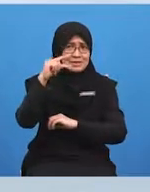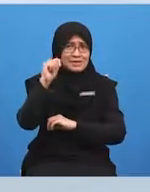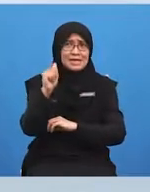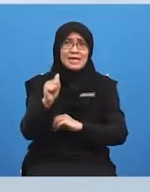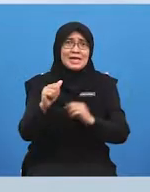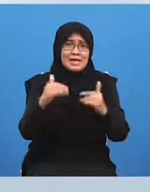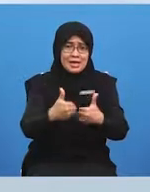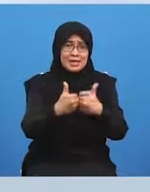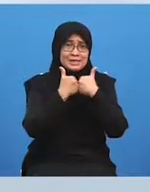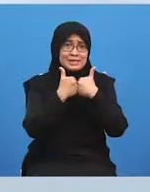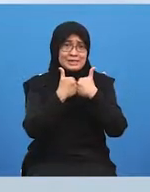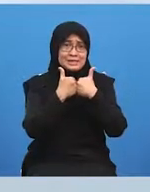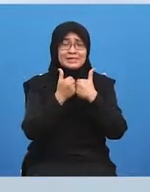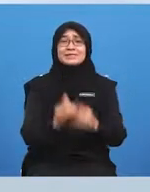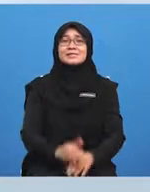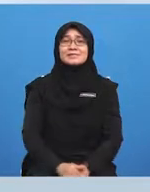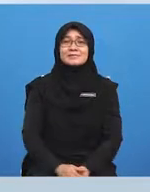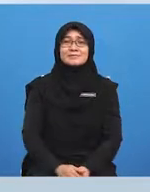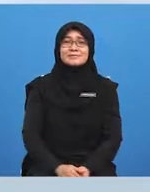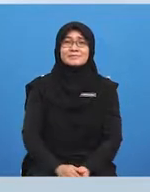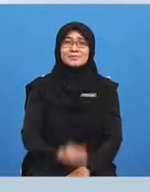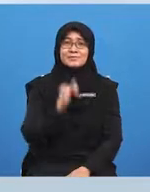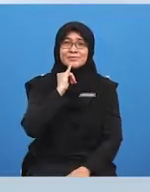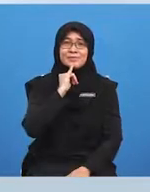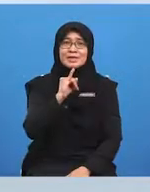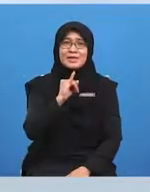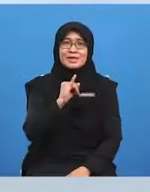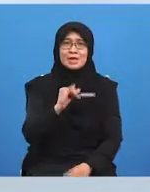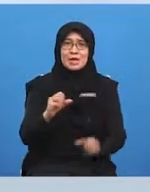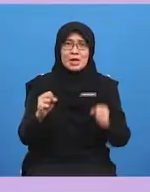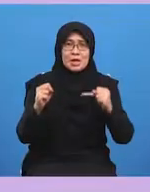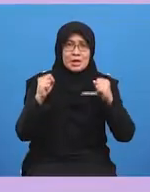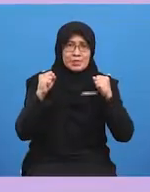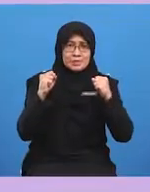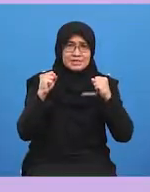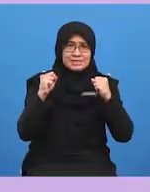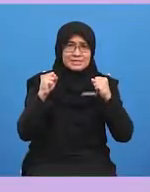our mega challenge for today is fitness infusion